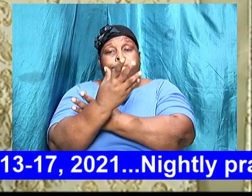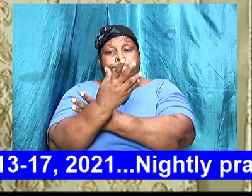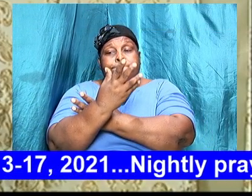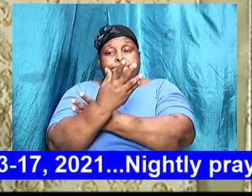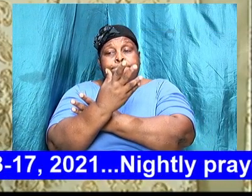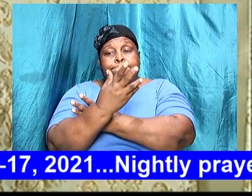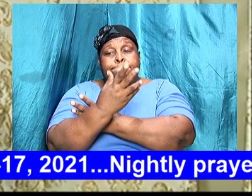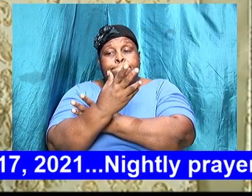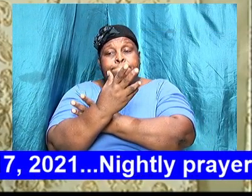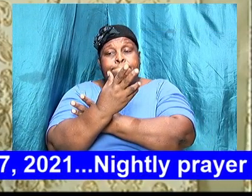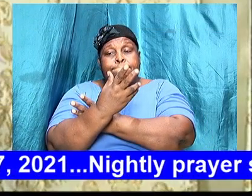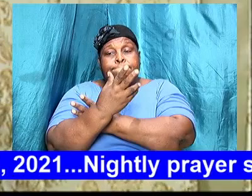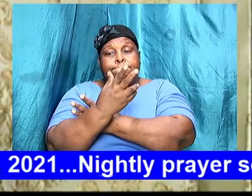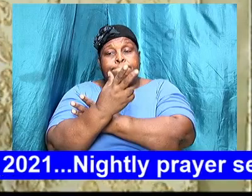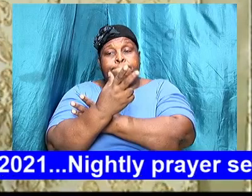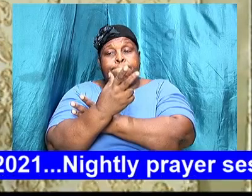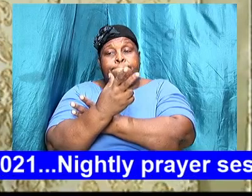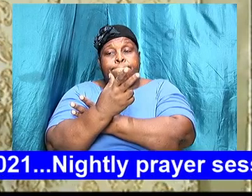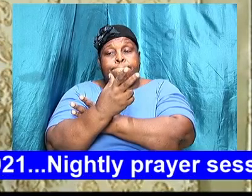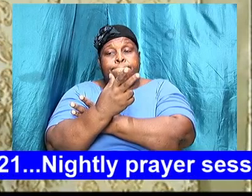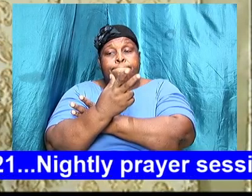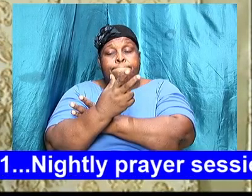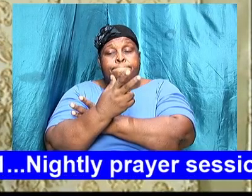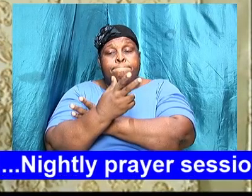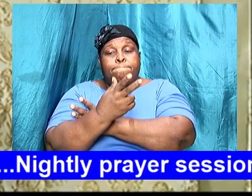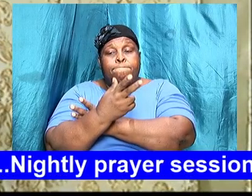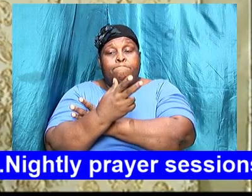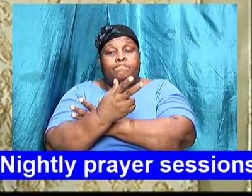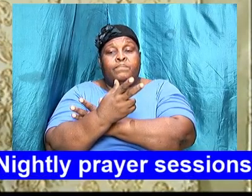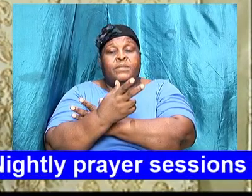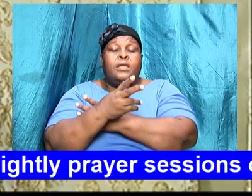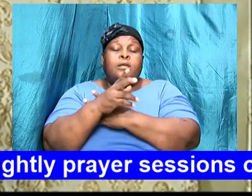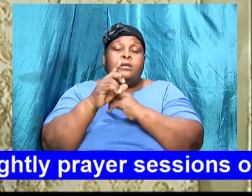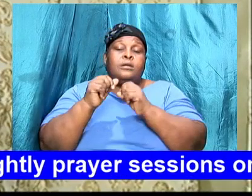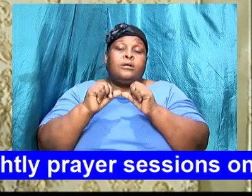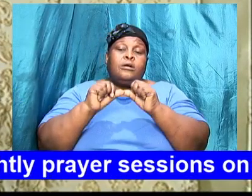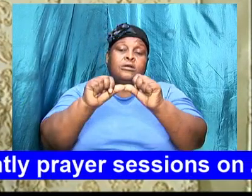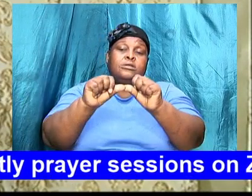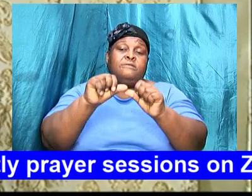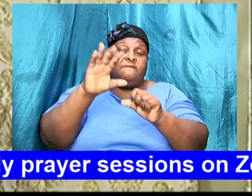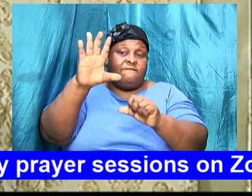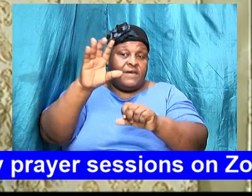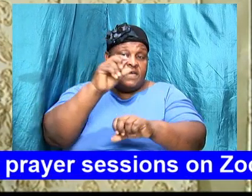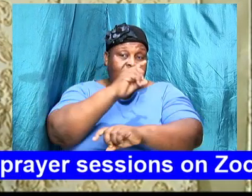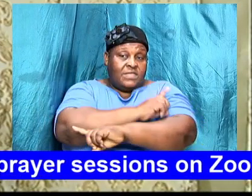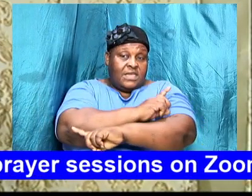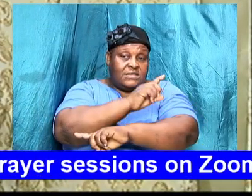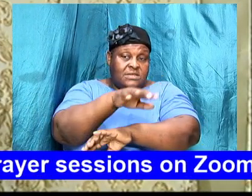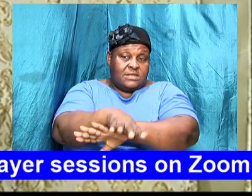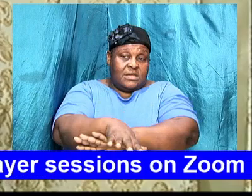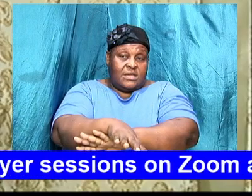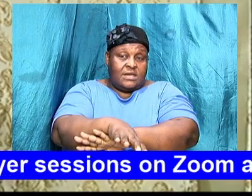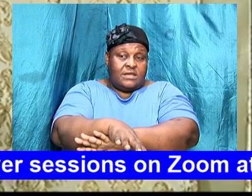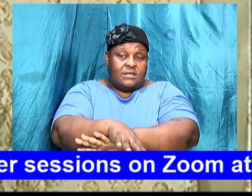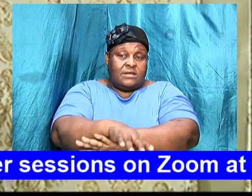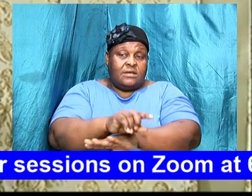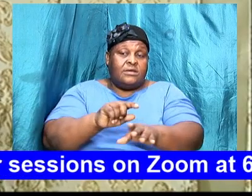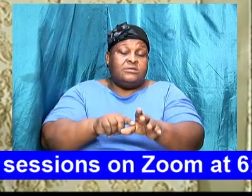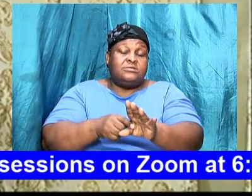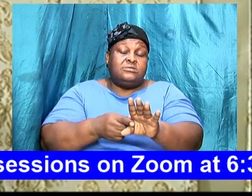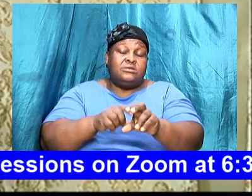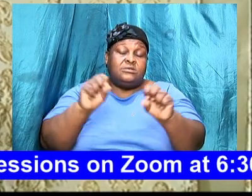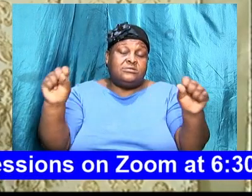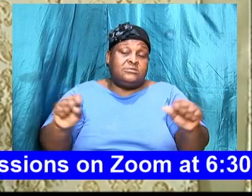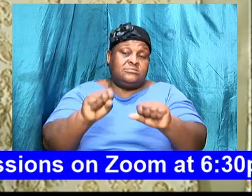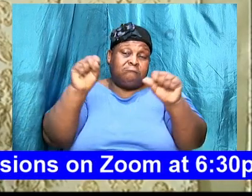so and we go five days and five nights so we start Saturday and